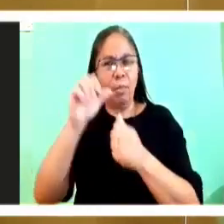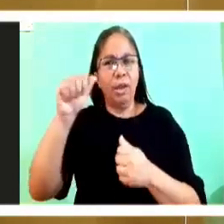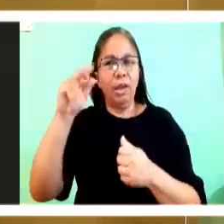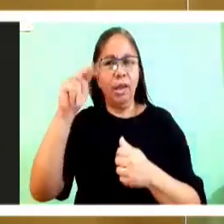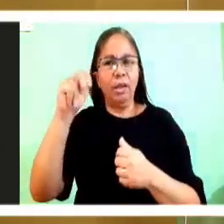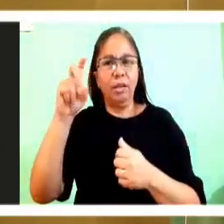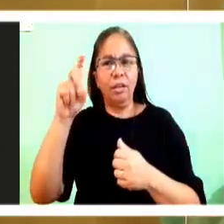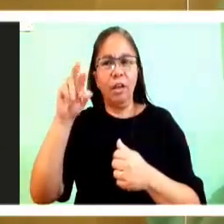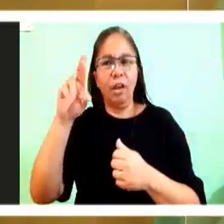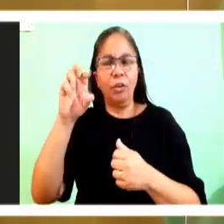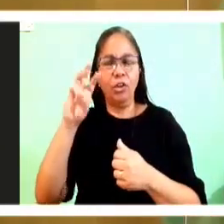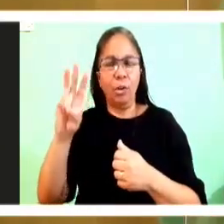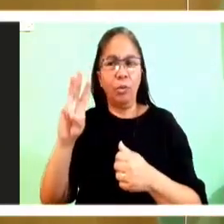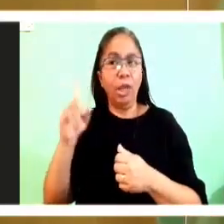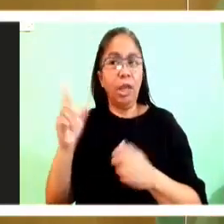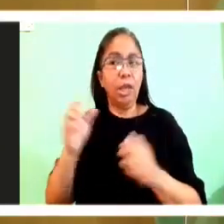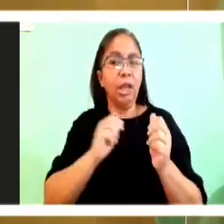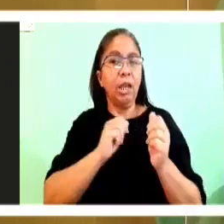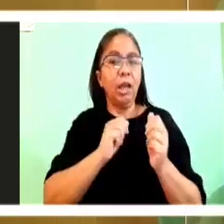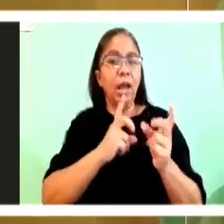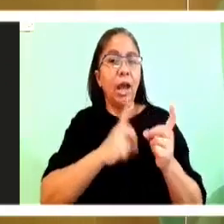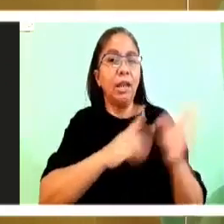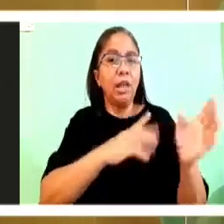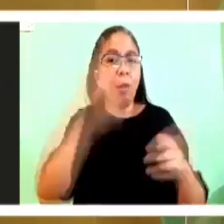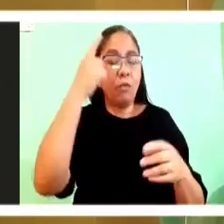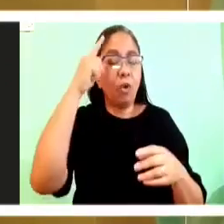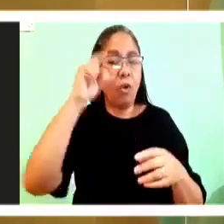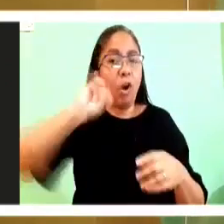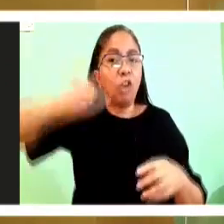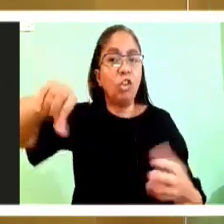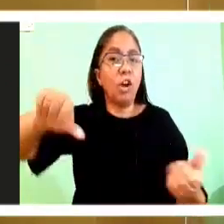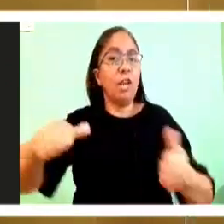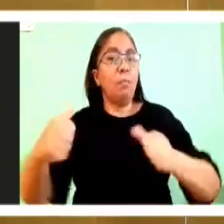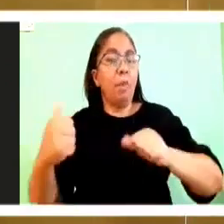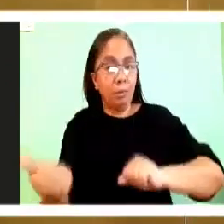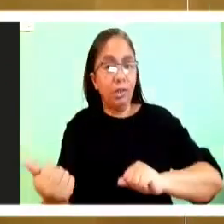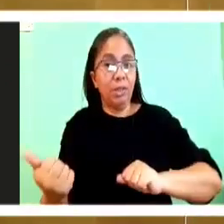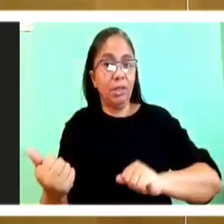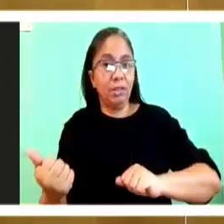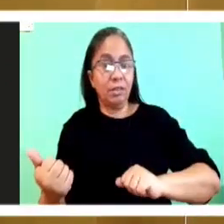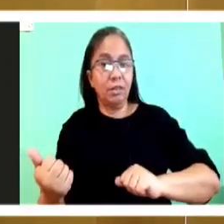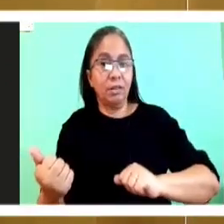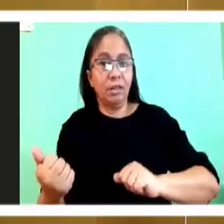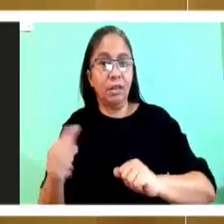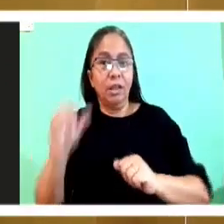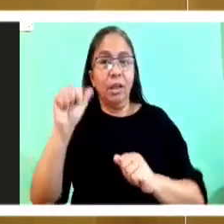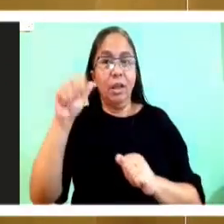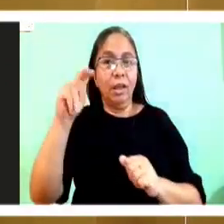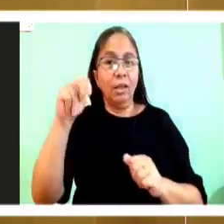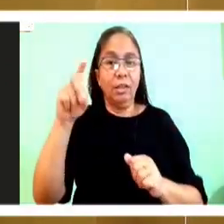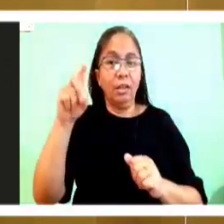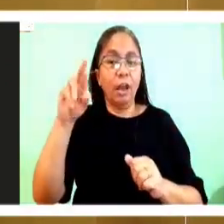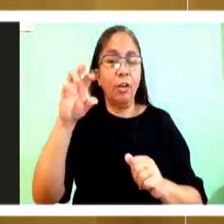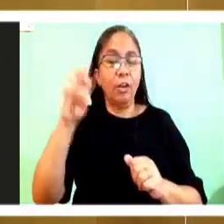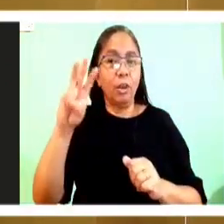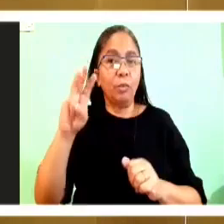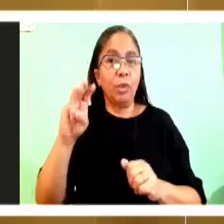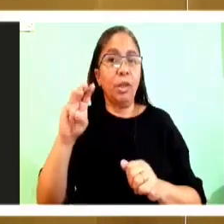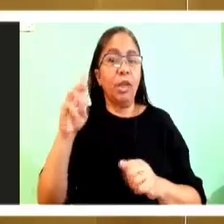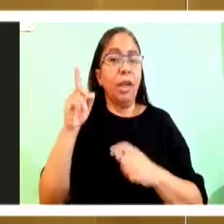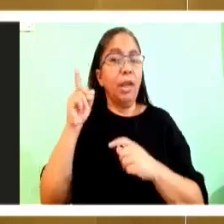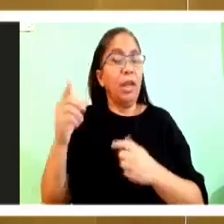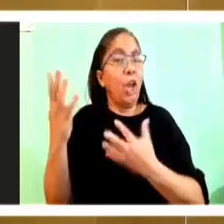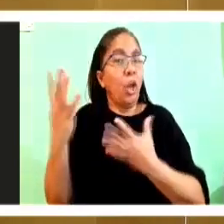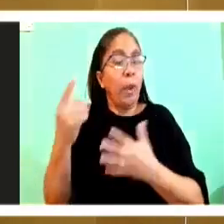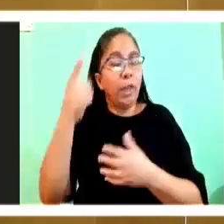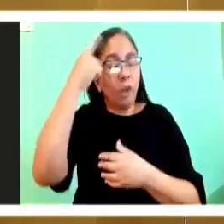religious man. And as a disciple of John the Baptist Andrew was looking for the deliverance of Israel and for